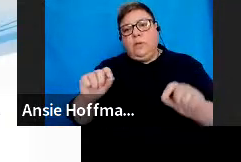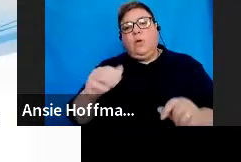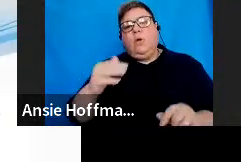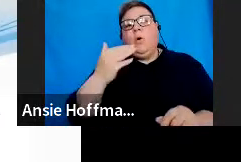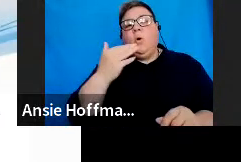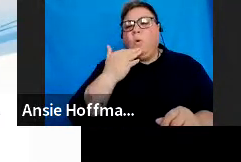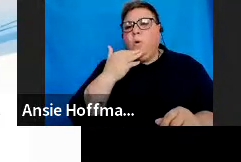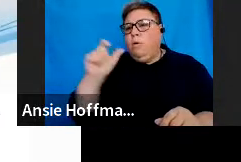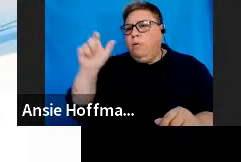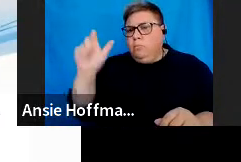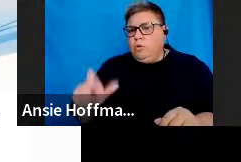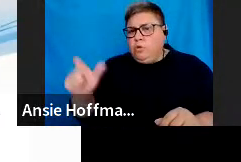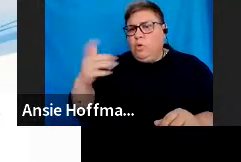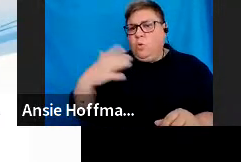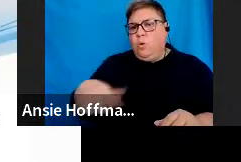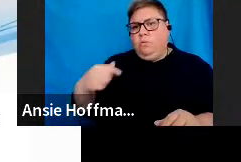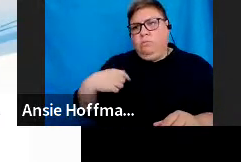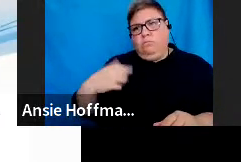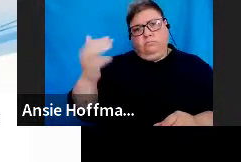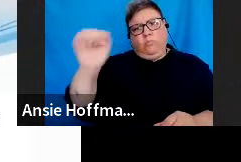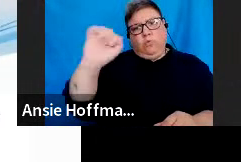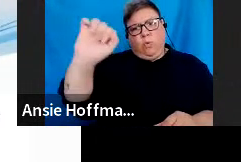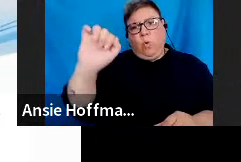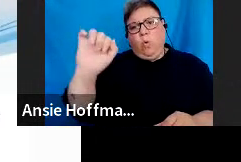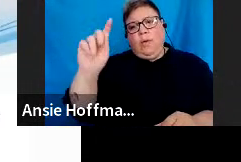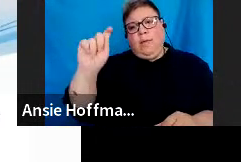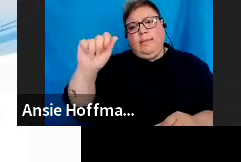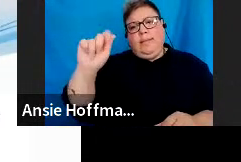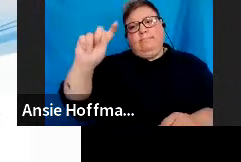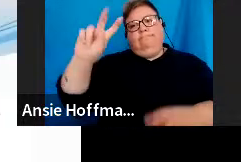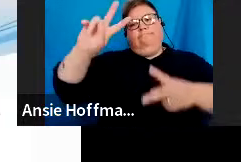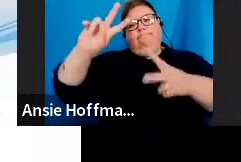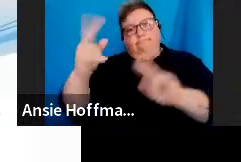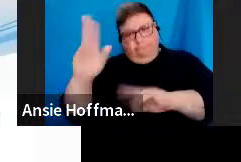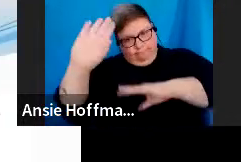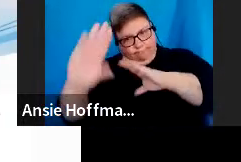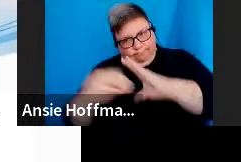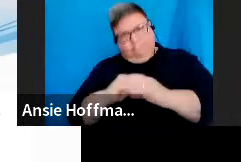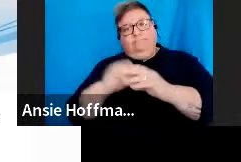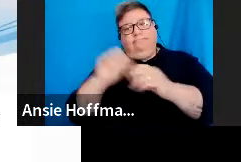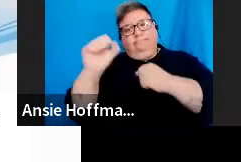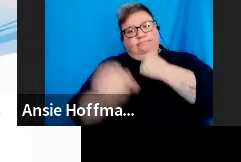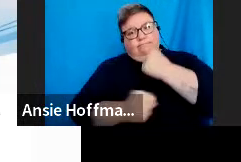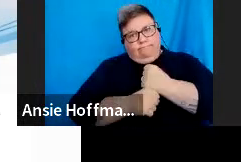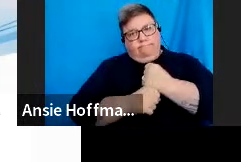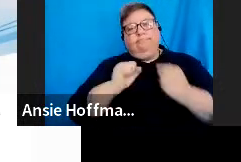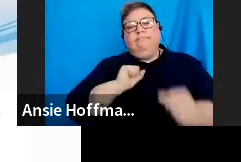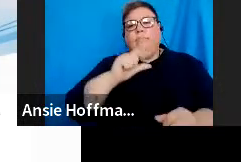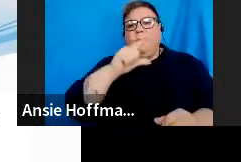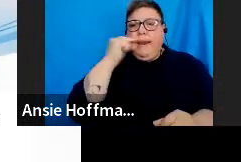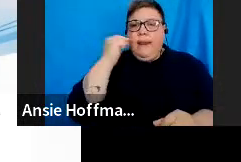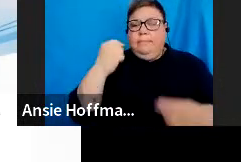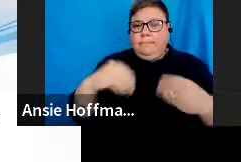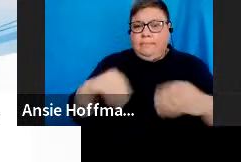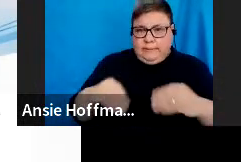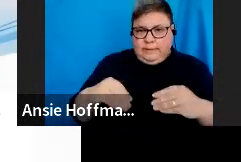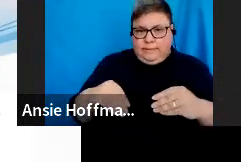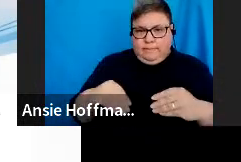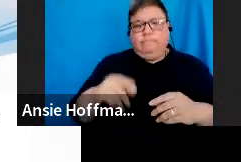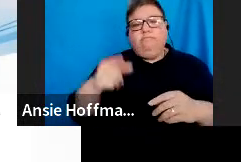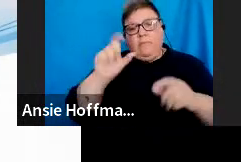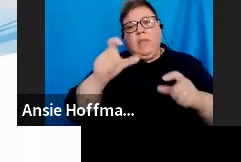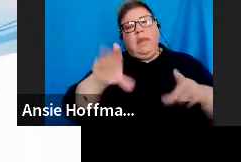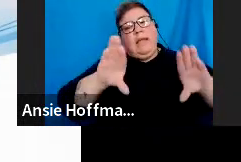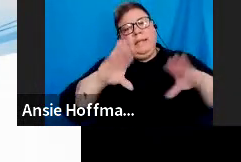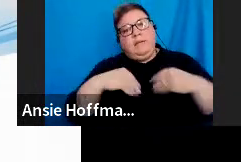is and their surname and their registration number. And you've got the two options there to accept or decline the